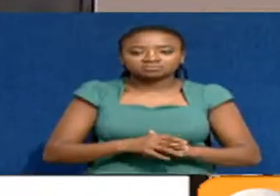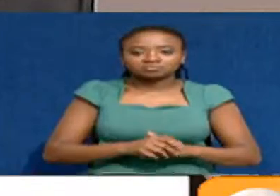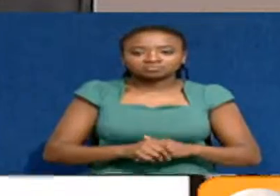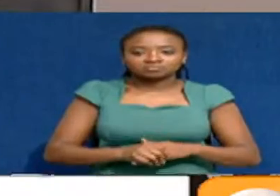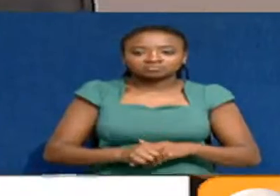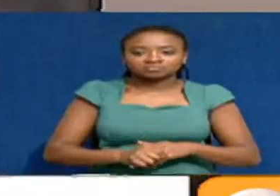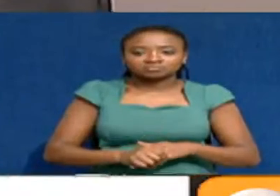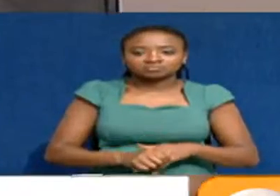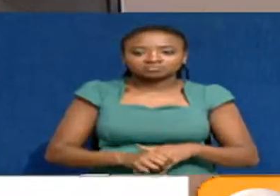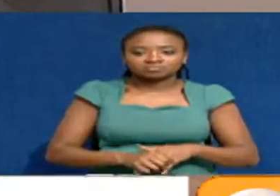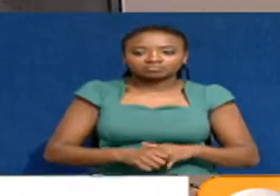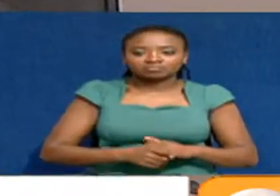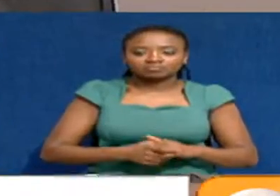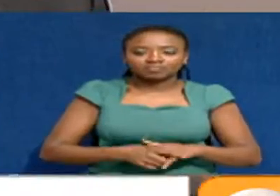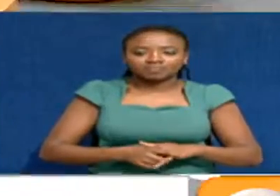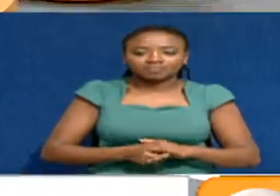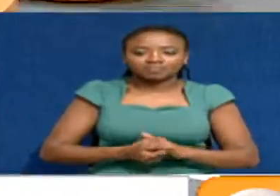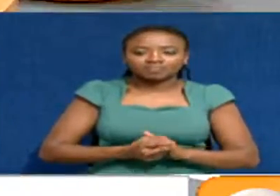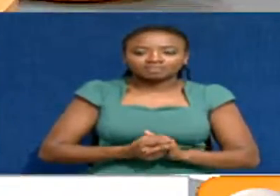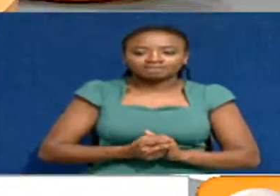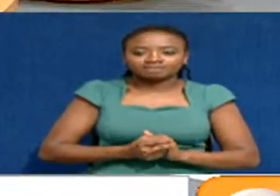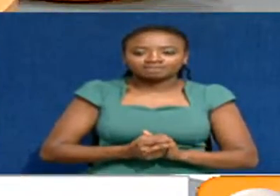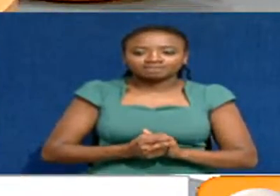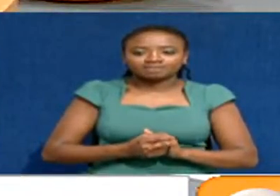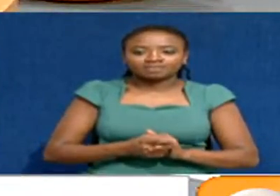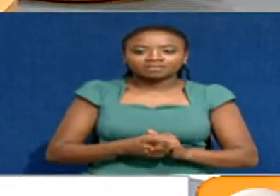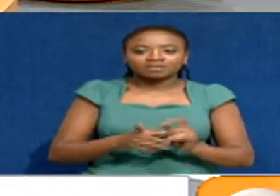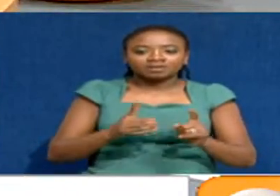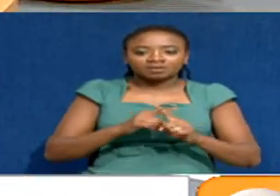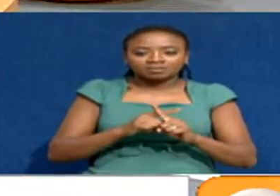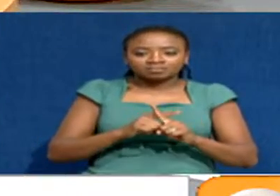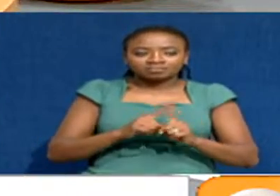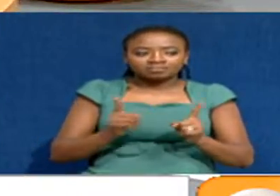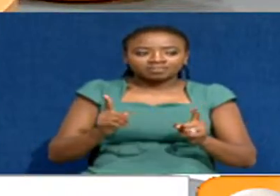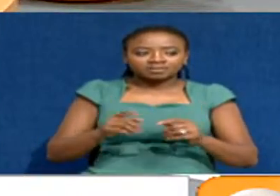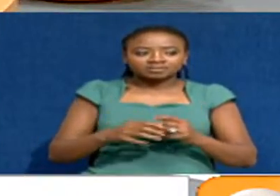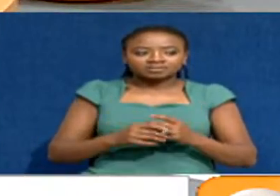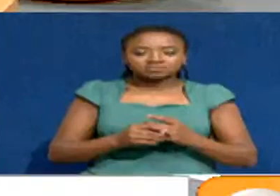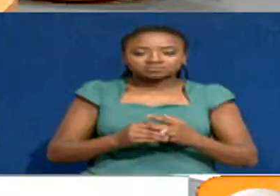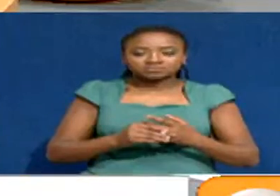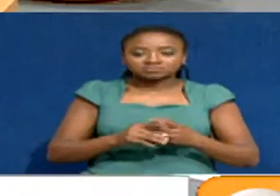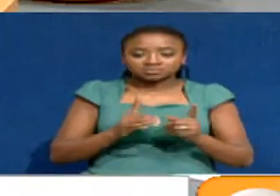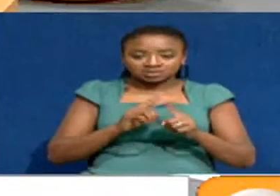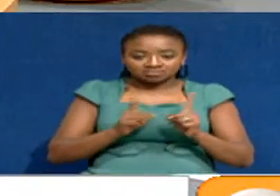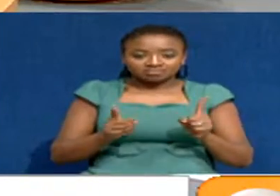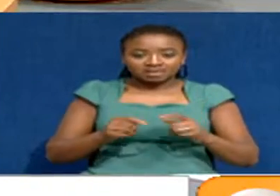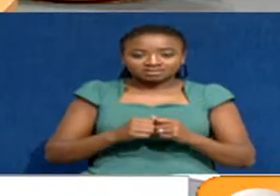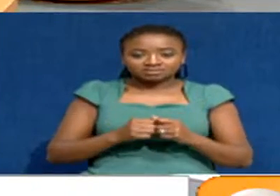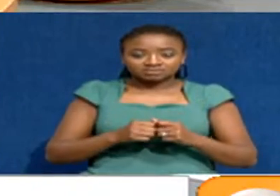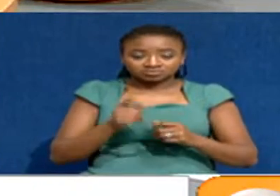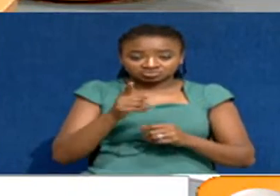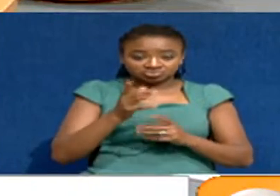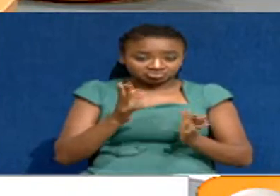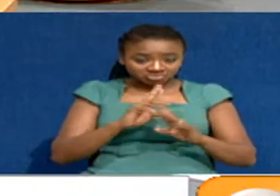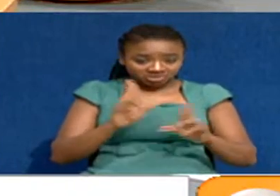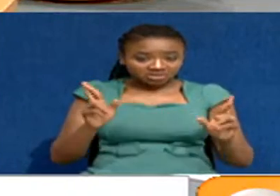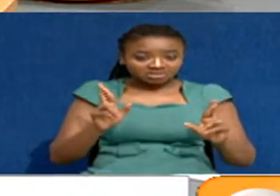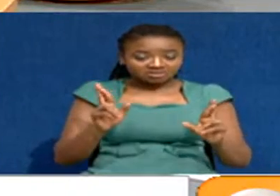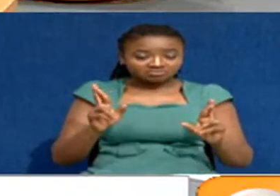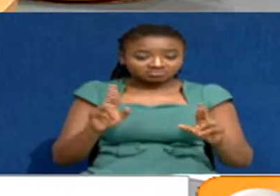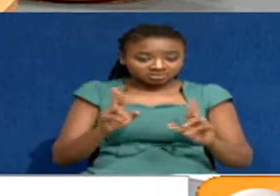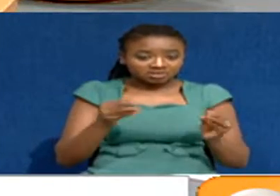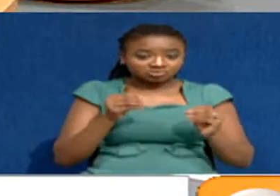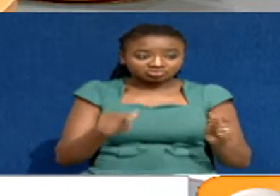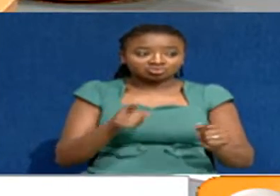basket that we already have and it is not enough. believe again you have pulled down to prosecute the matter. Isn't that a fight that we are already preparing for this country? Okay.